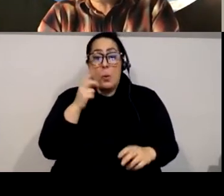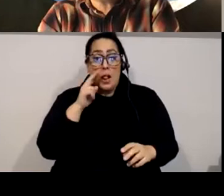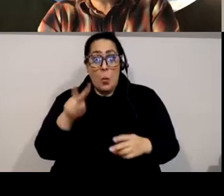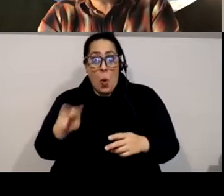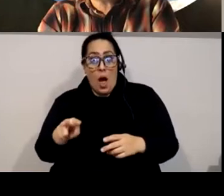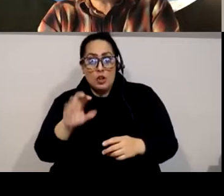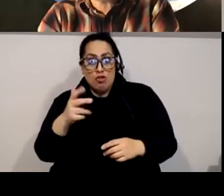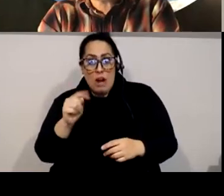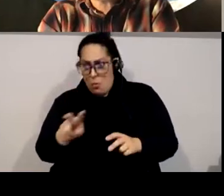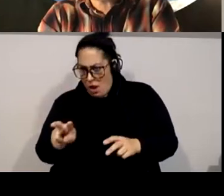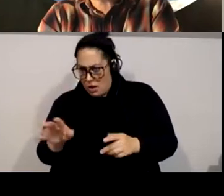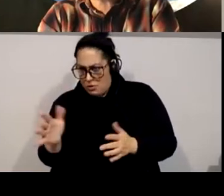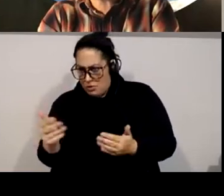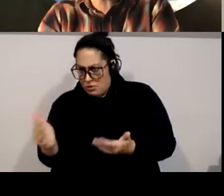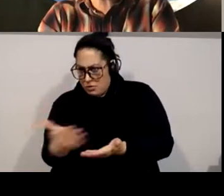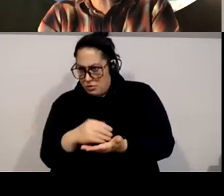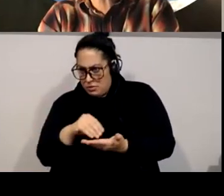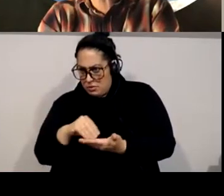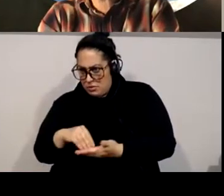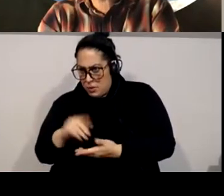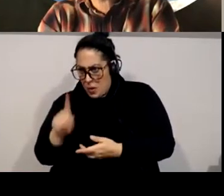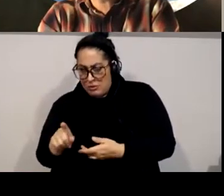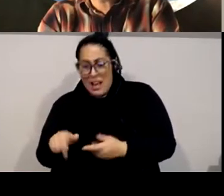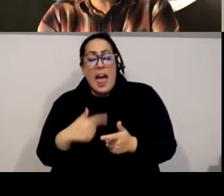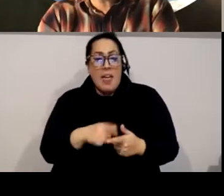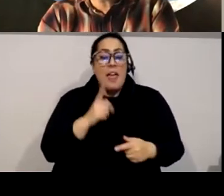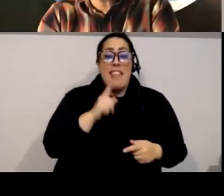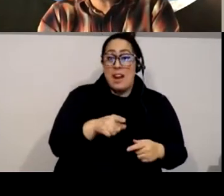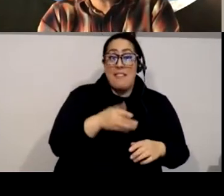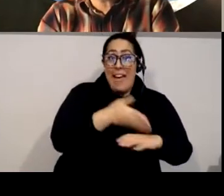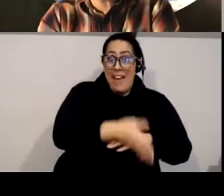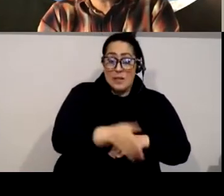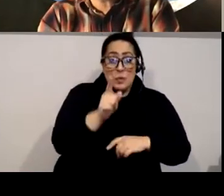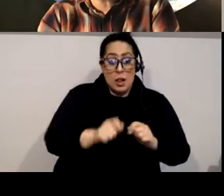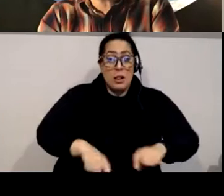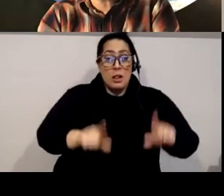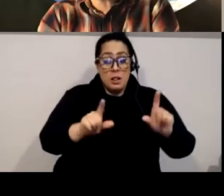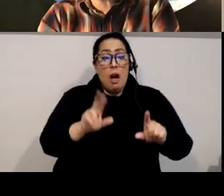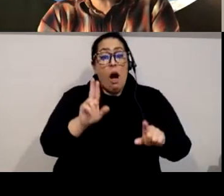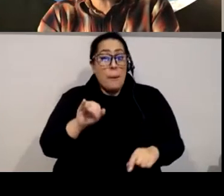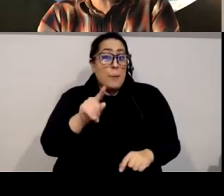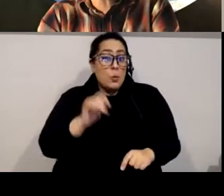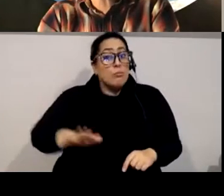you will be unmuted so you can ask them directly to the panelists if you choose to.